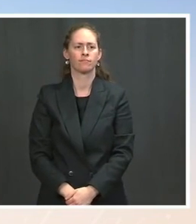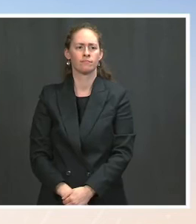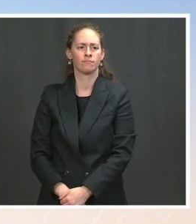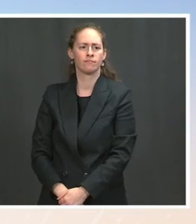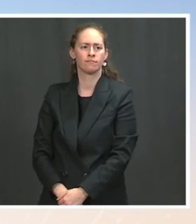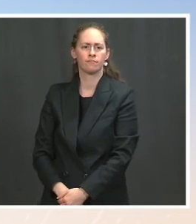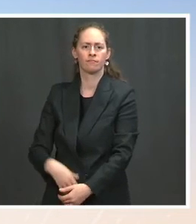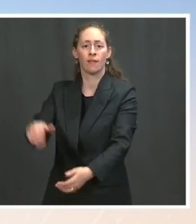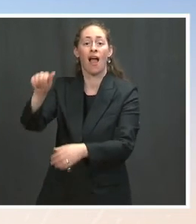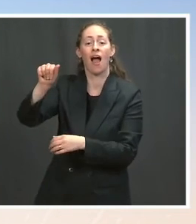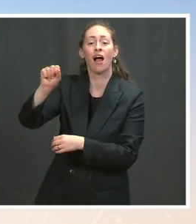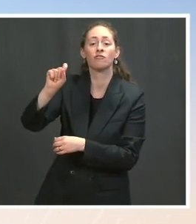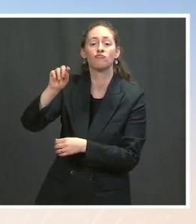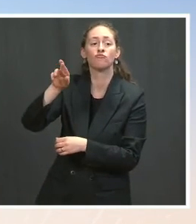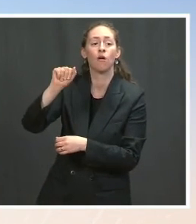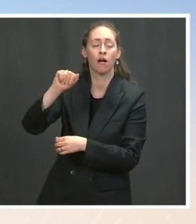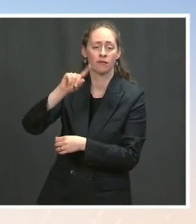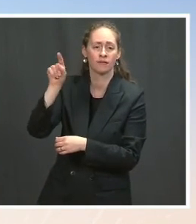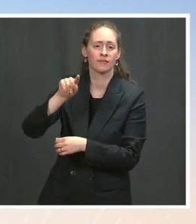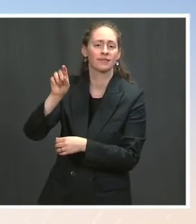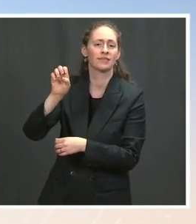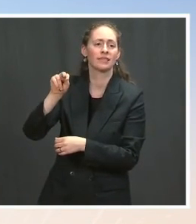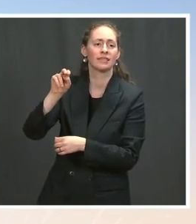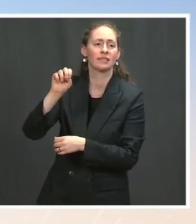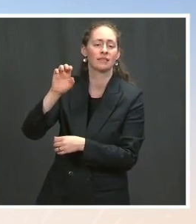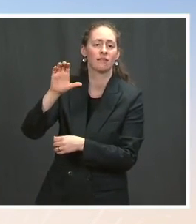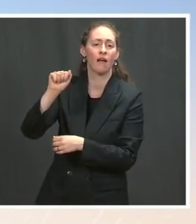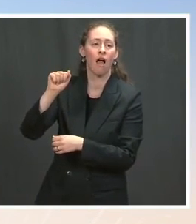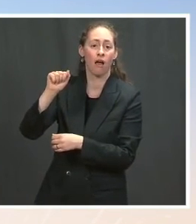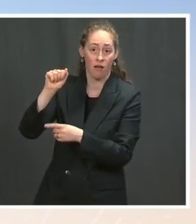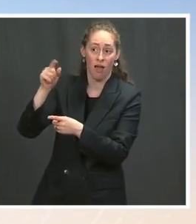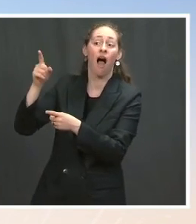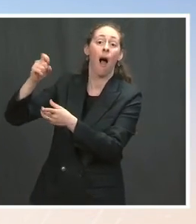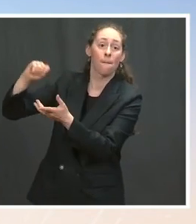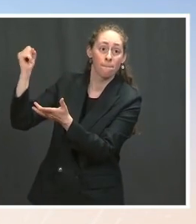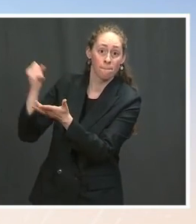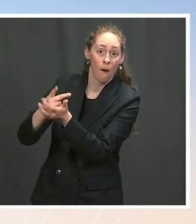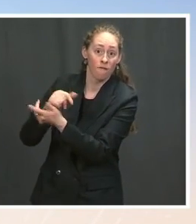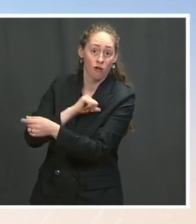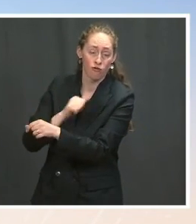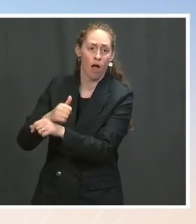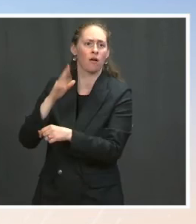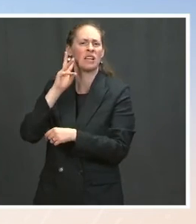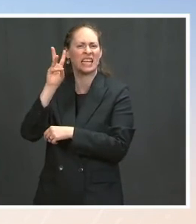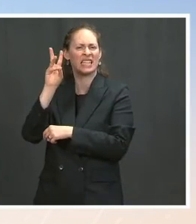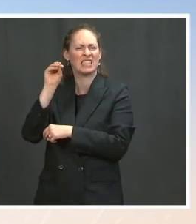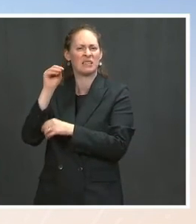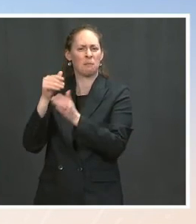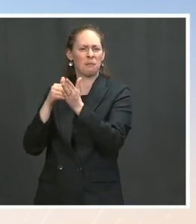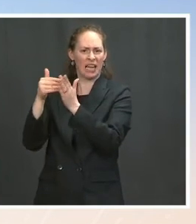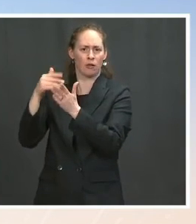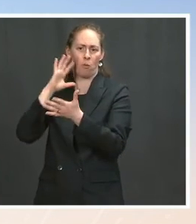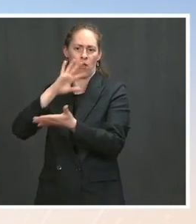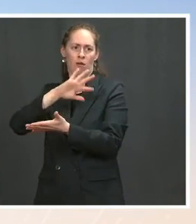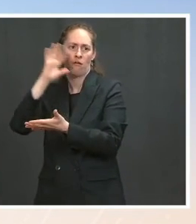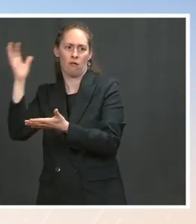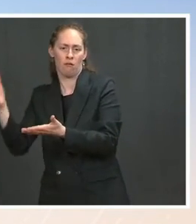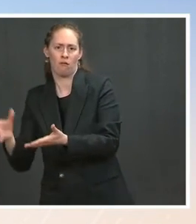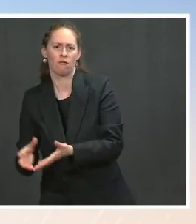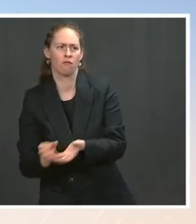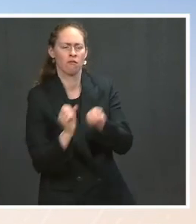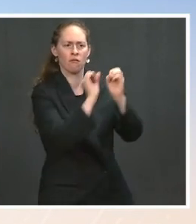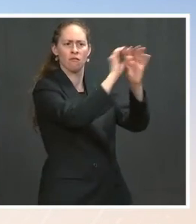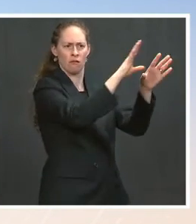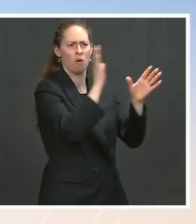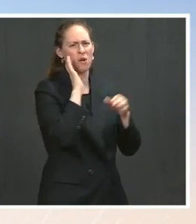earlier will be hopefully approved by the fda soon so there's no question we're playing a role we will continue to play an increased role